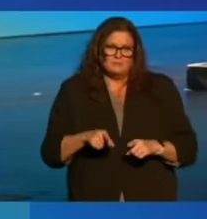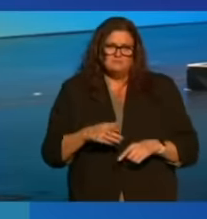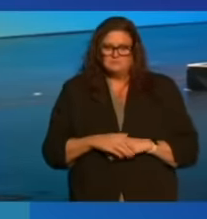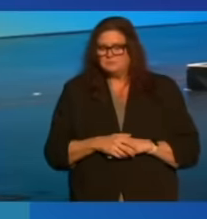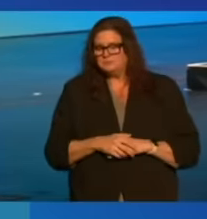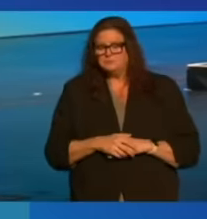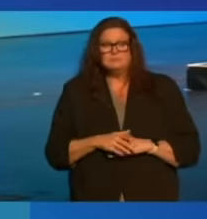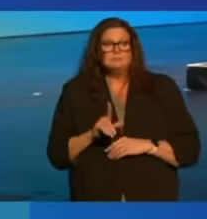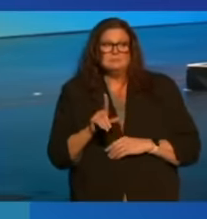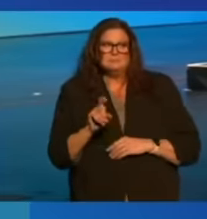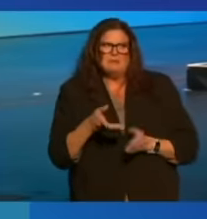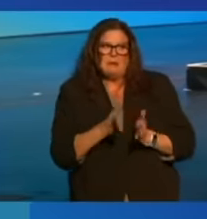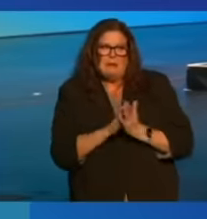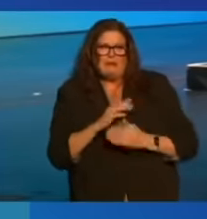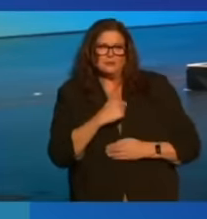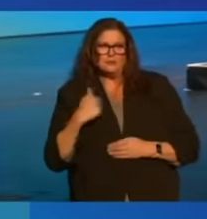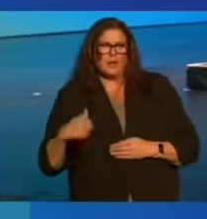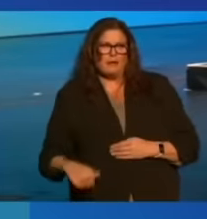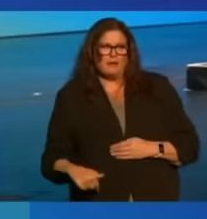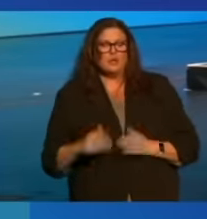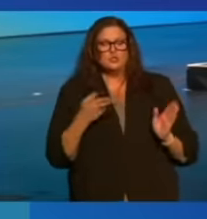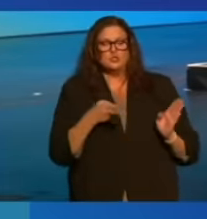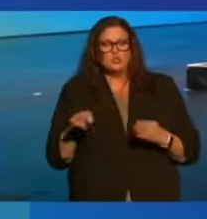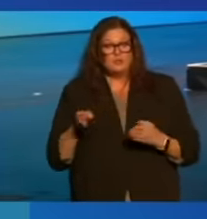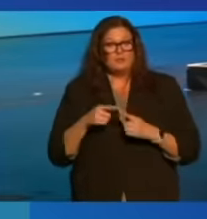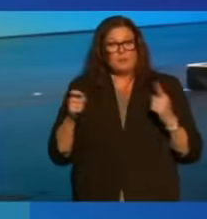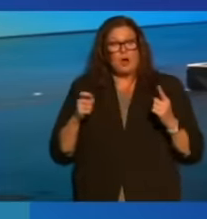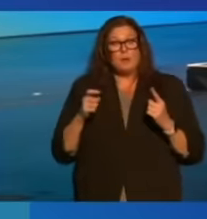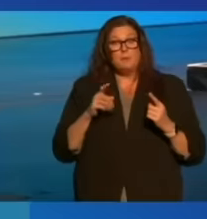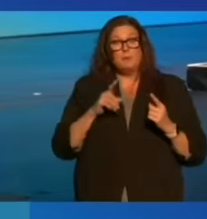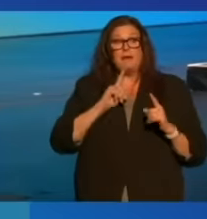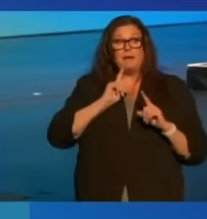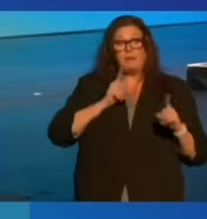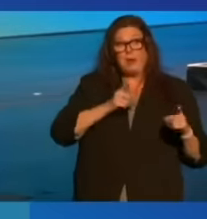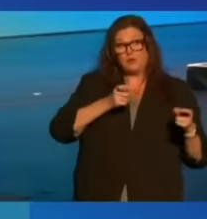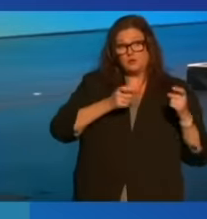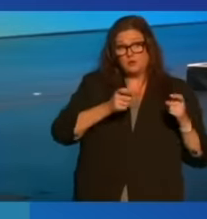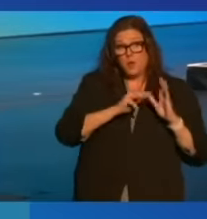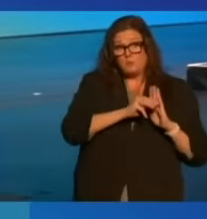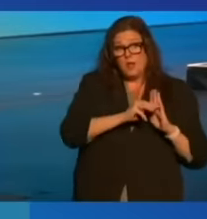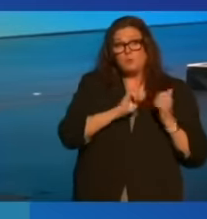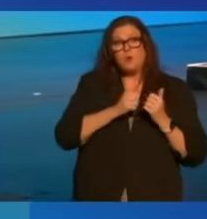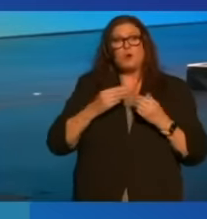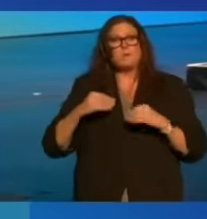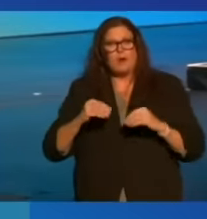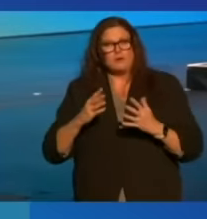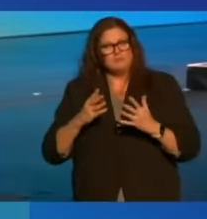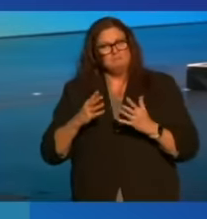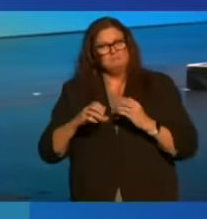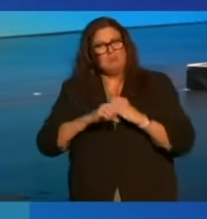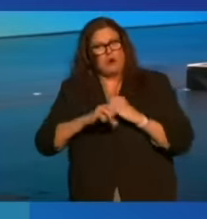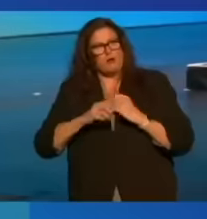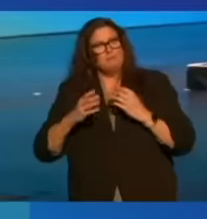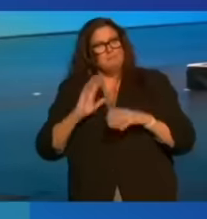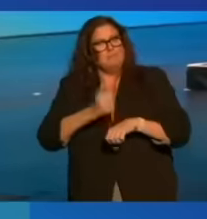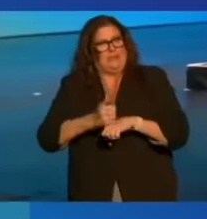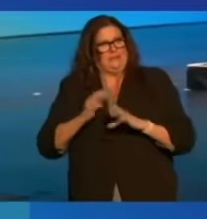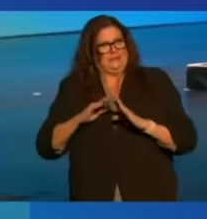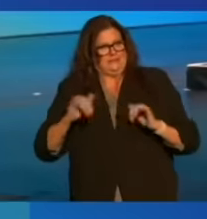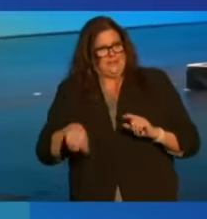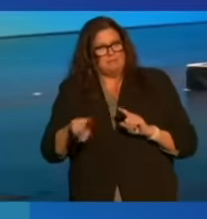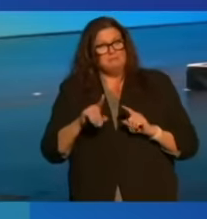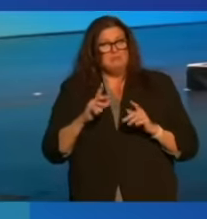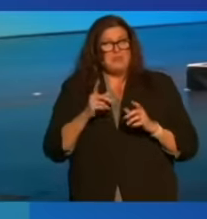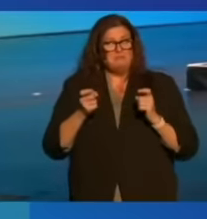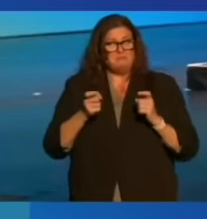Ask China, which shifted from a command and control model to a more market-based system and managed within a few